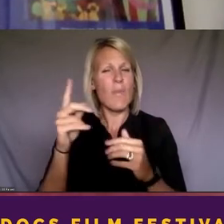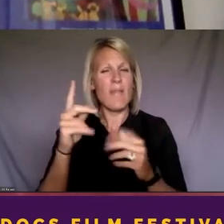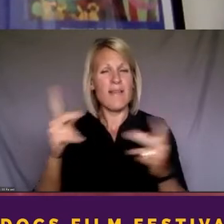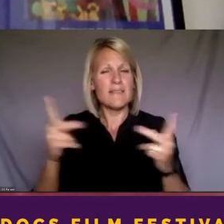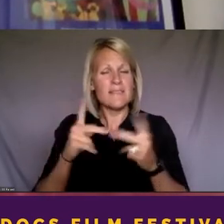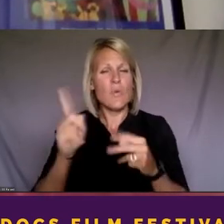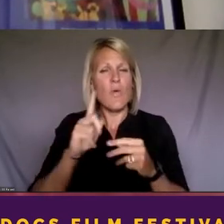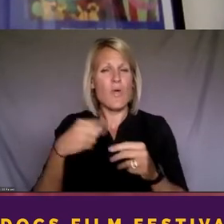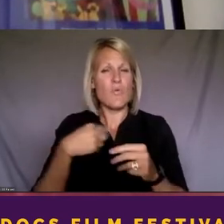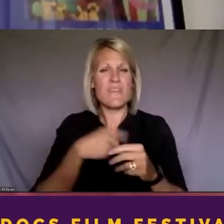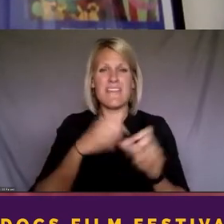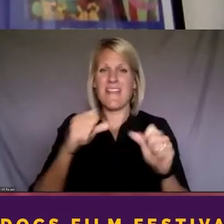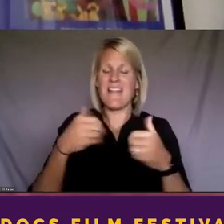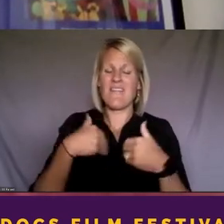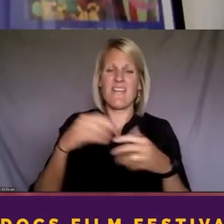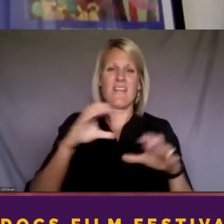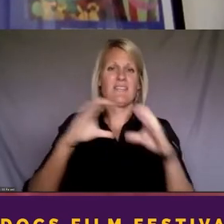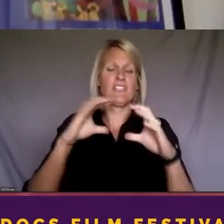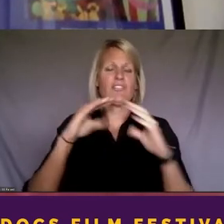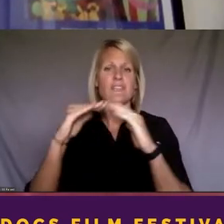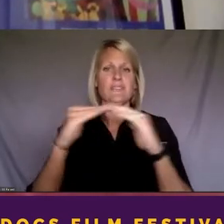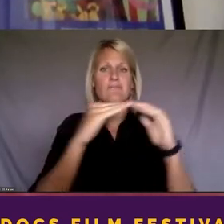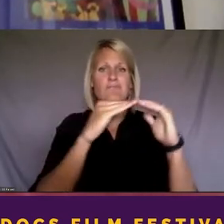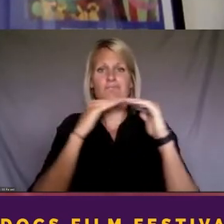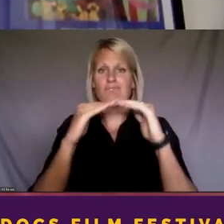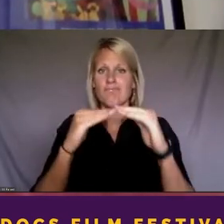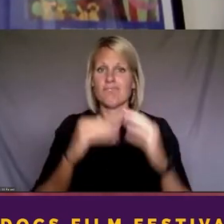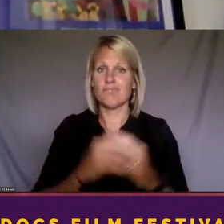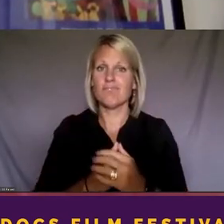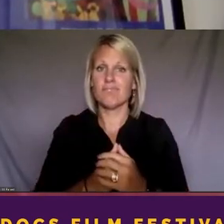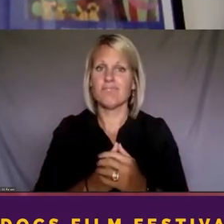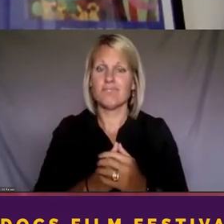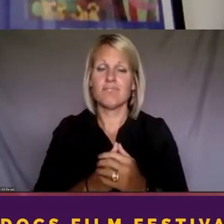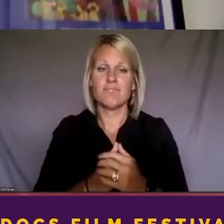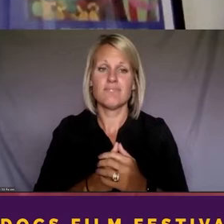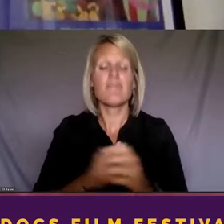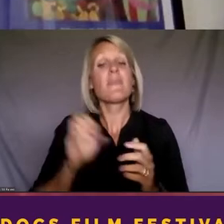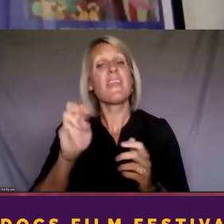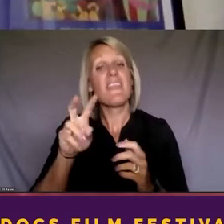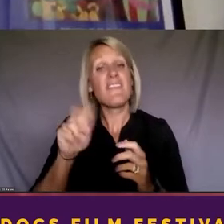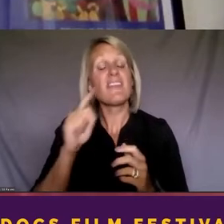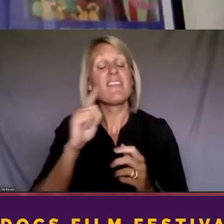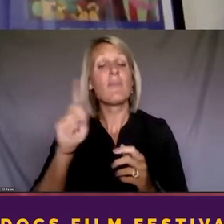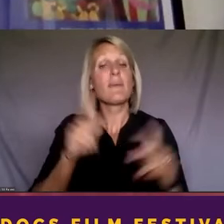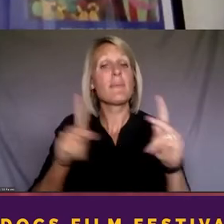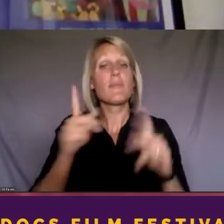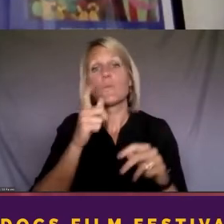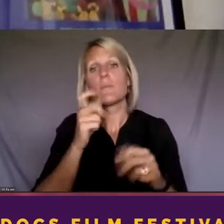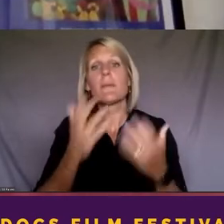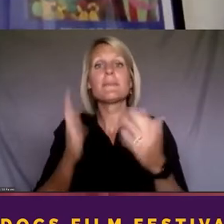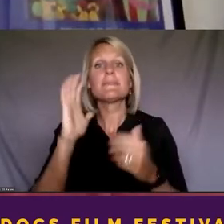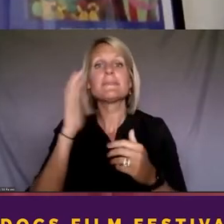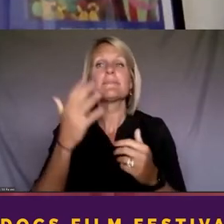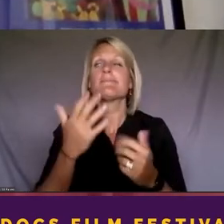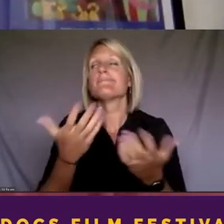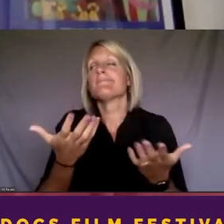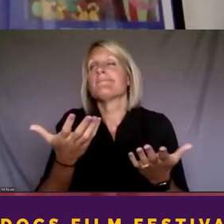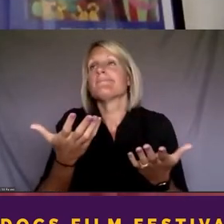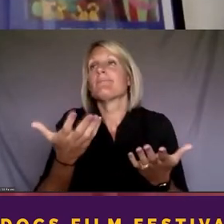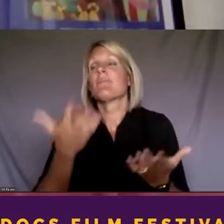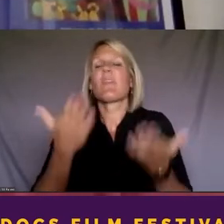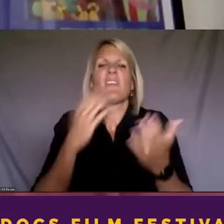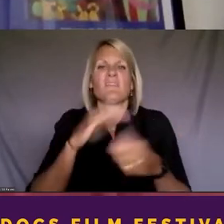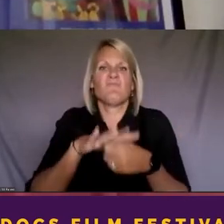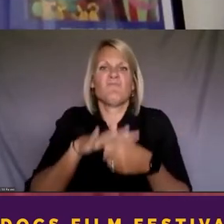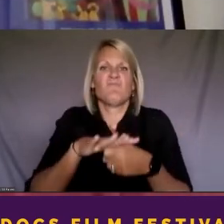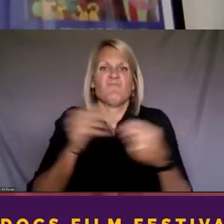we can have these conversations. You know, even among folks who might seem like there's contention there,